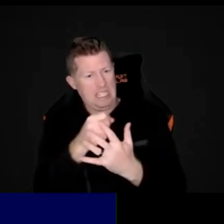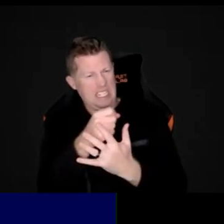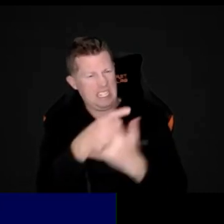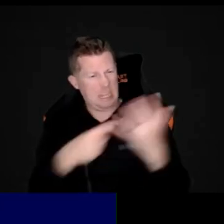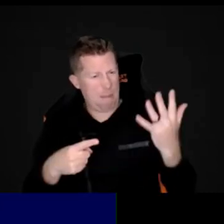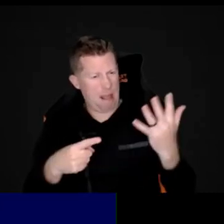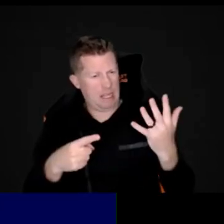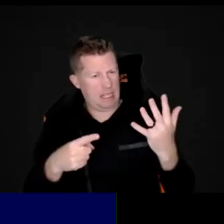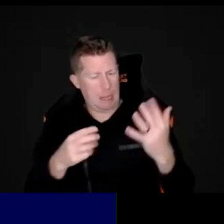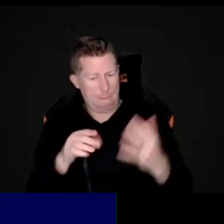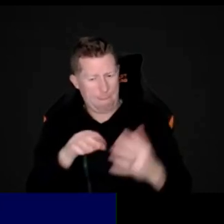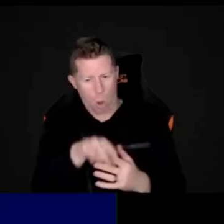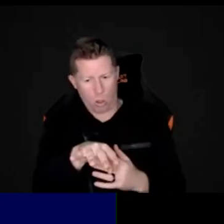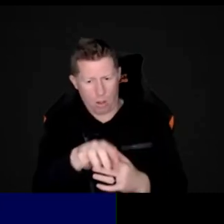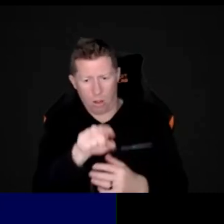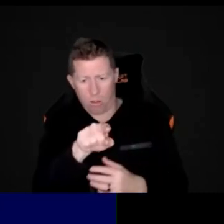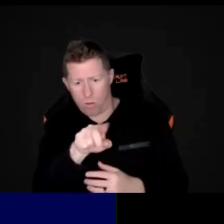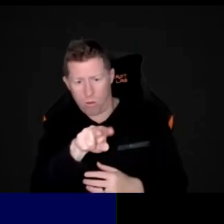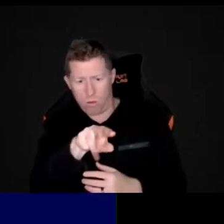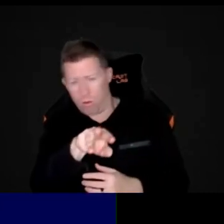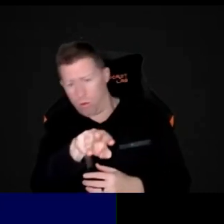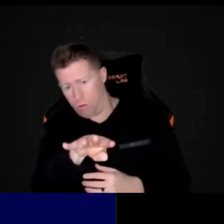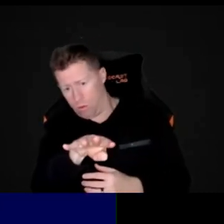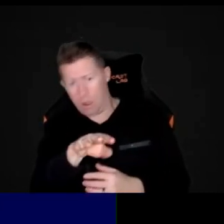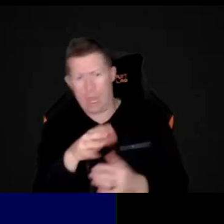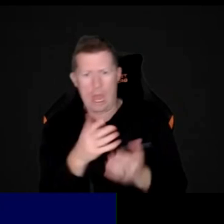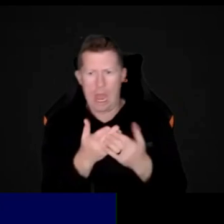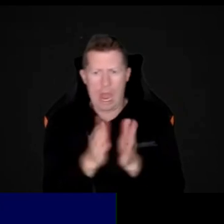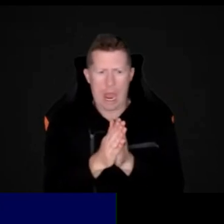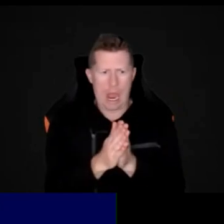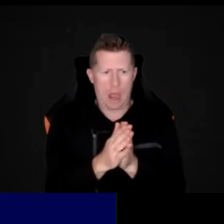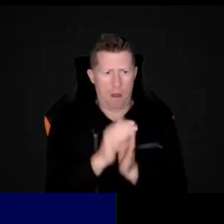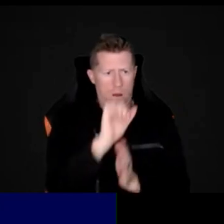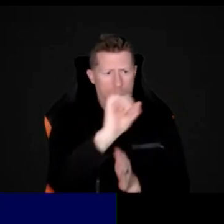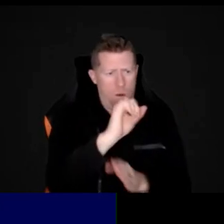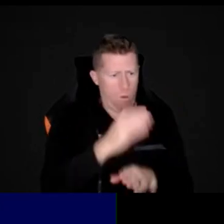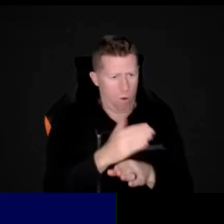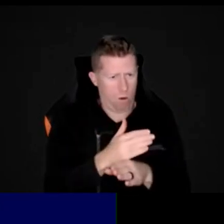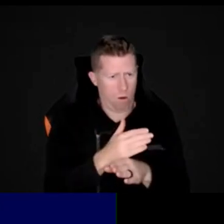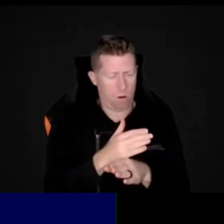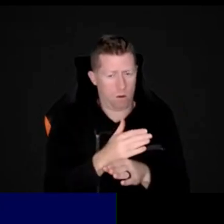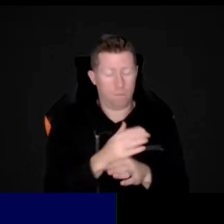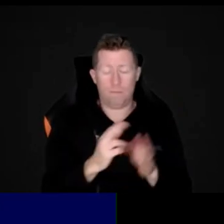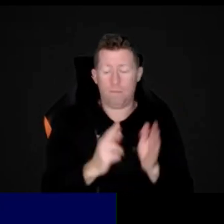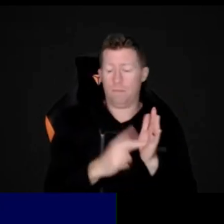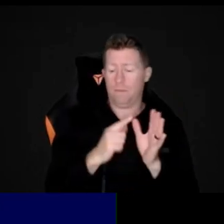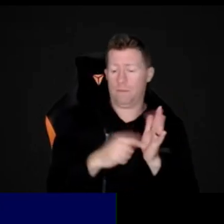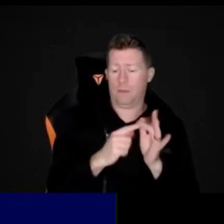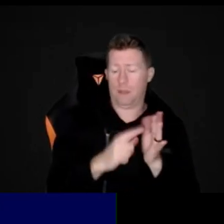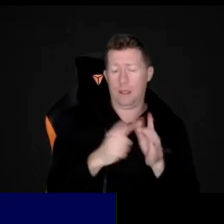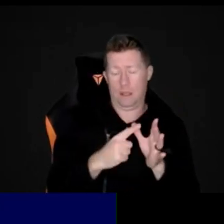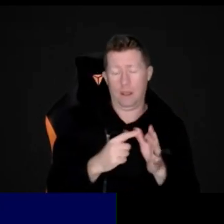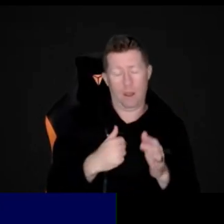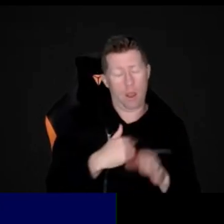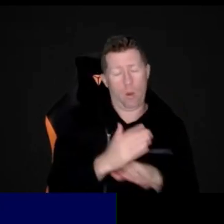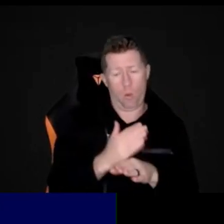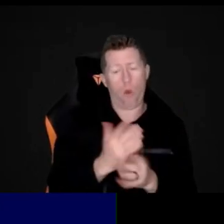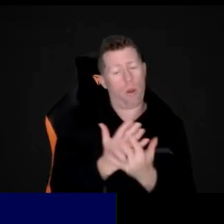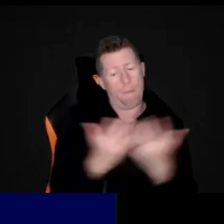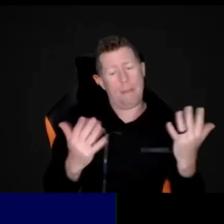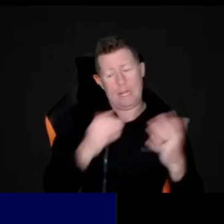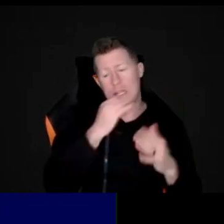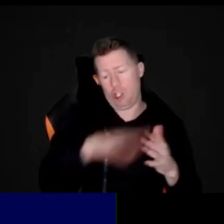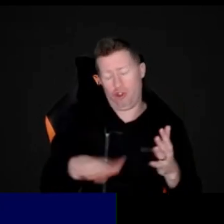look from an orthoptist point of view? Yes, I do work with a lot of children with multiple disabilities.